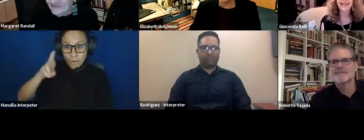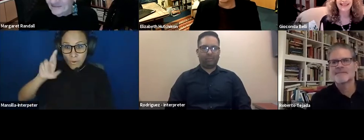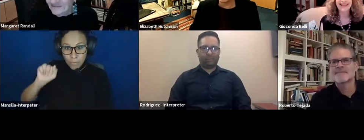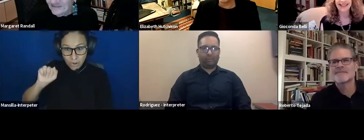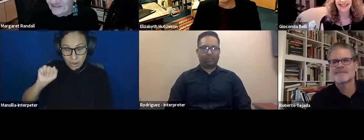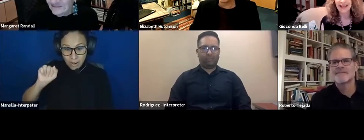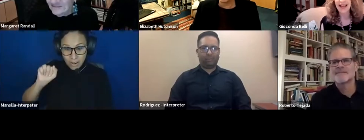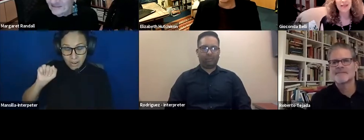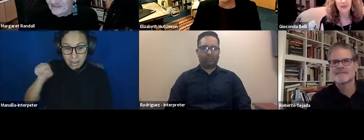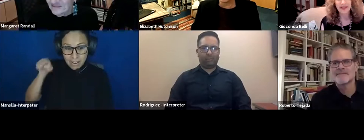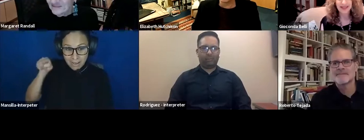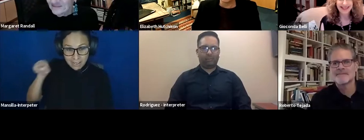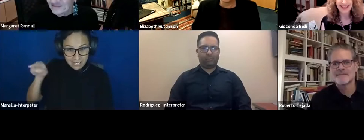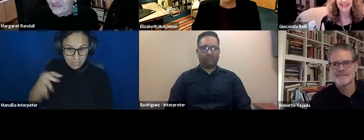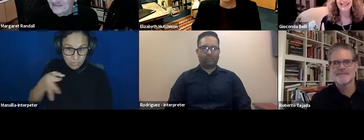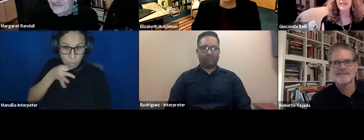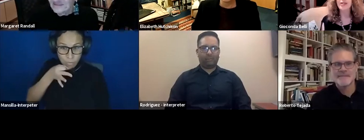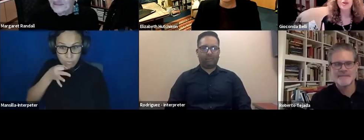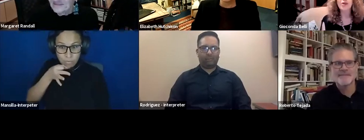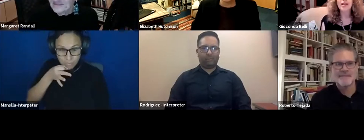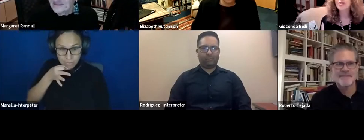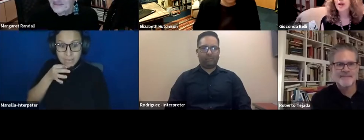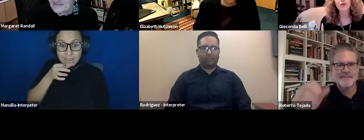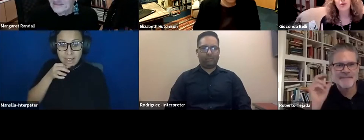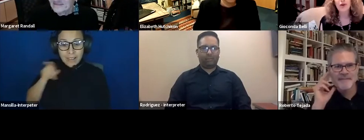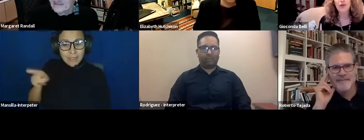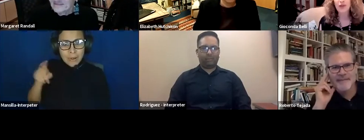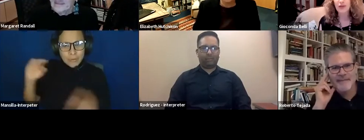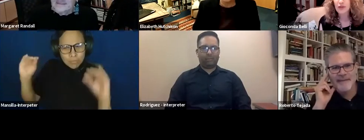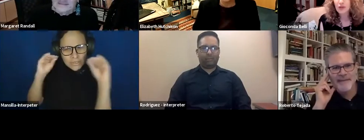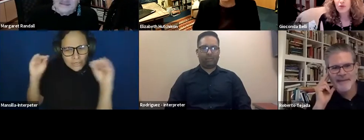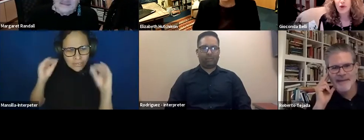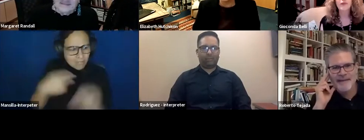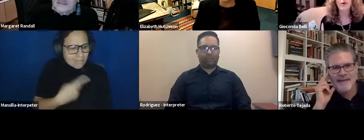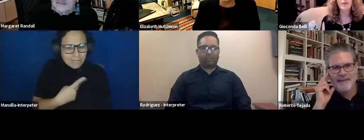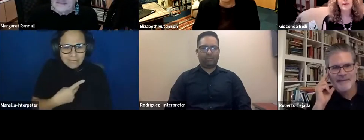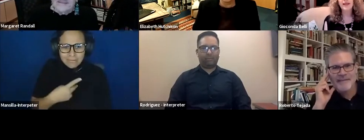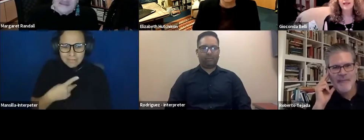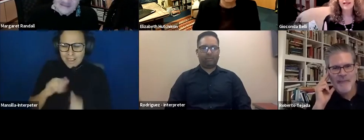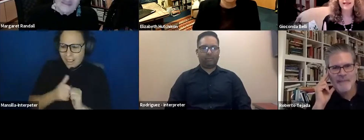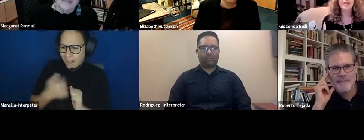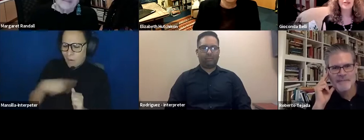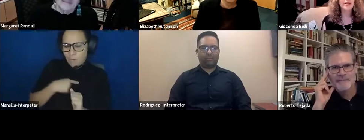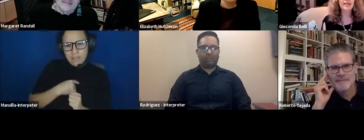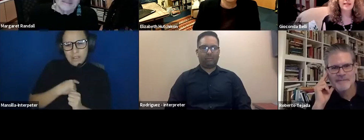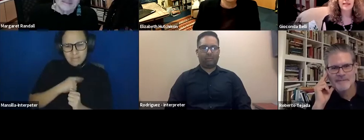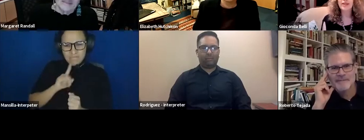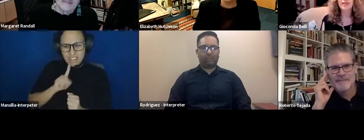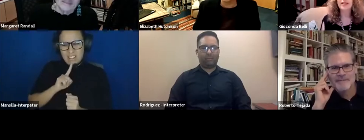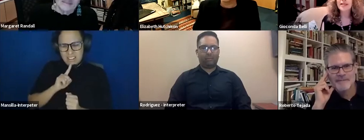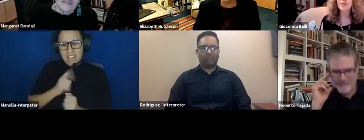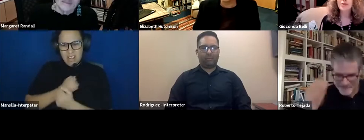expert. And she taught us how, you know, to love opera. And she was,